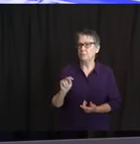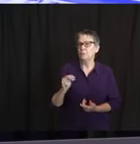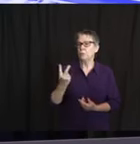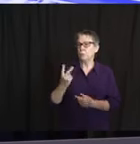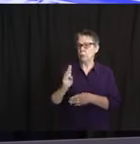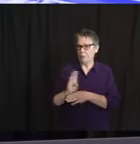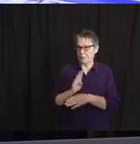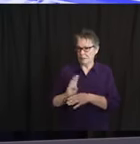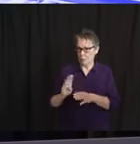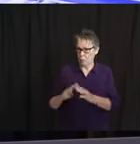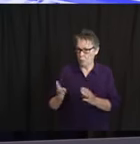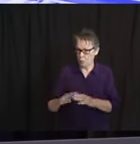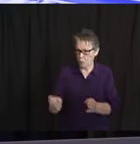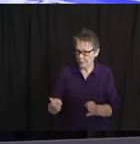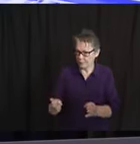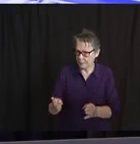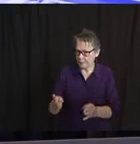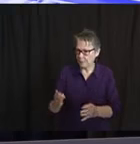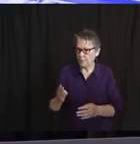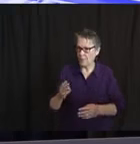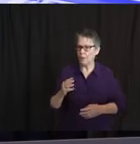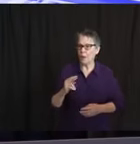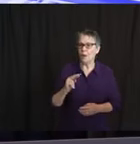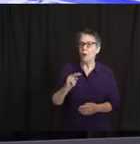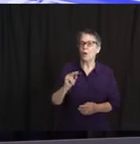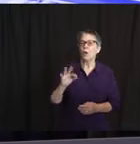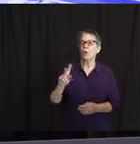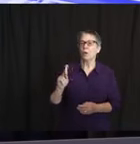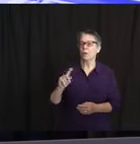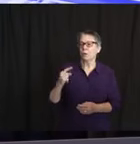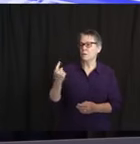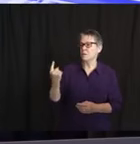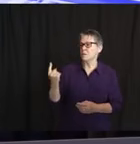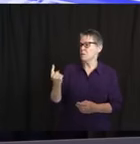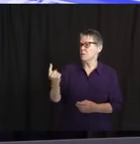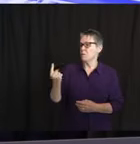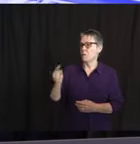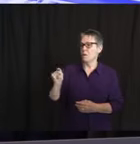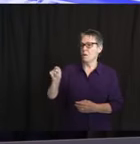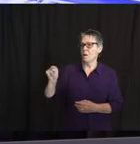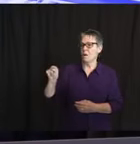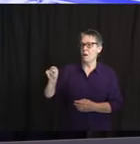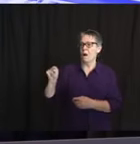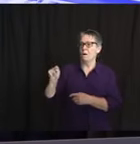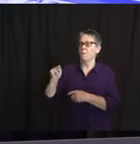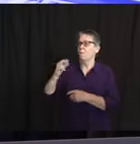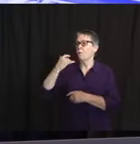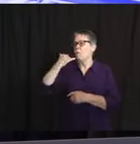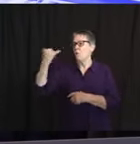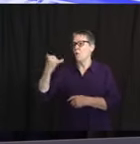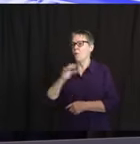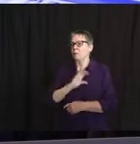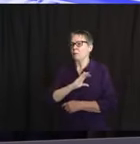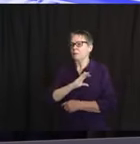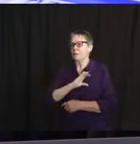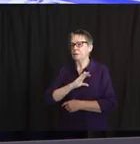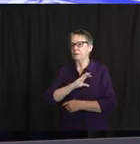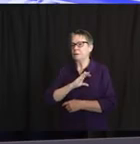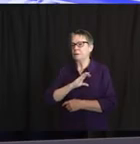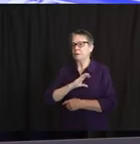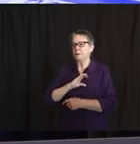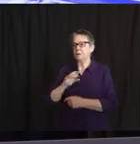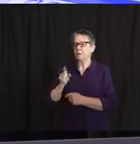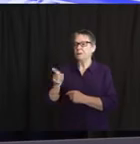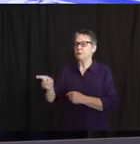bus operator flagged down a Newark police officer. A customer was refusing to wear PPE, ultimately complied,